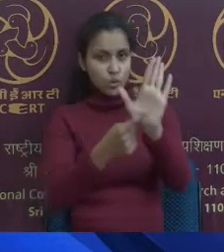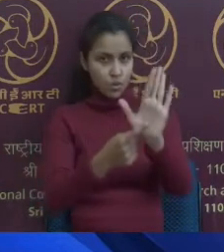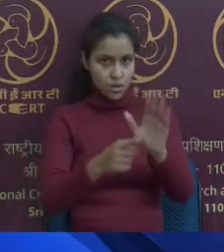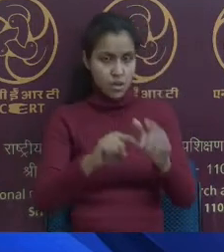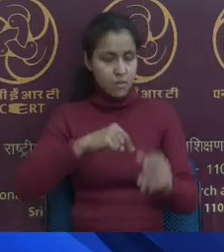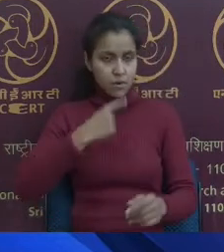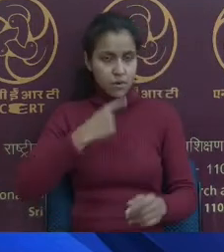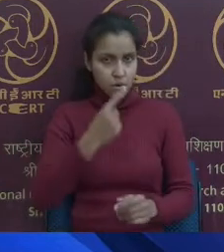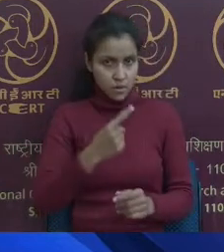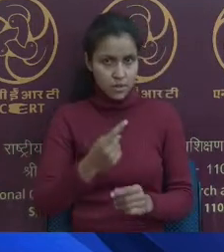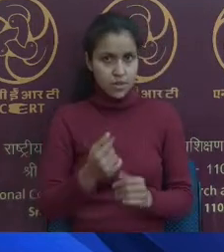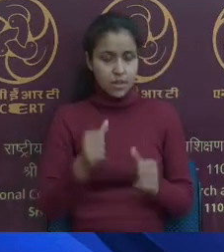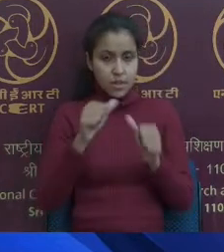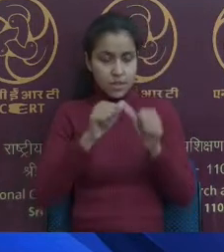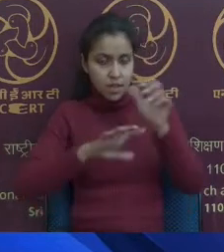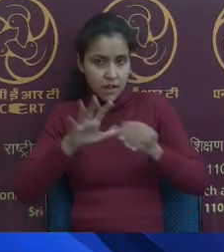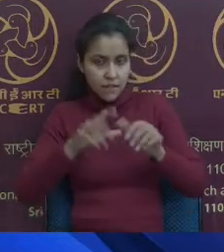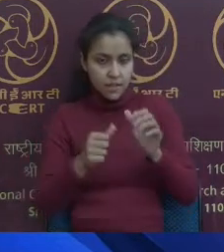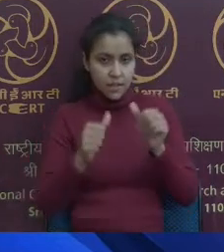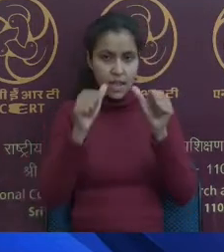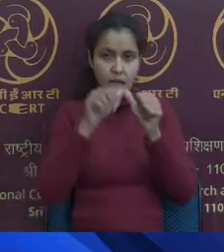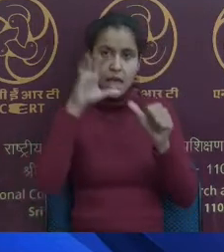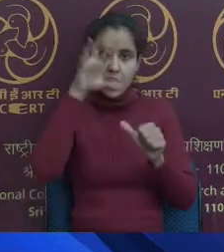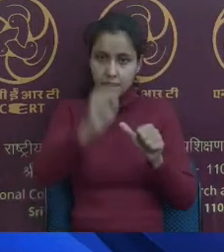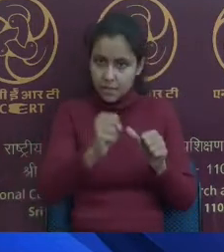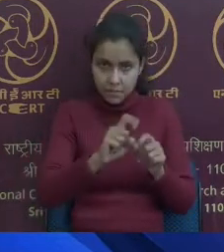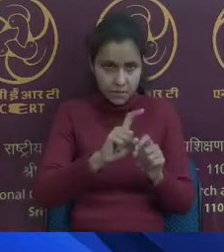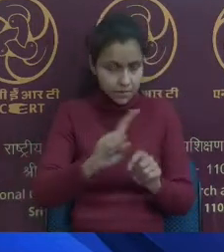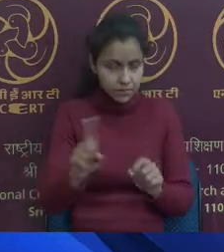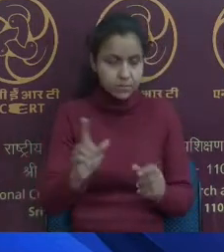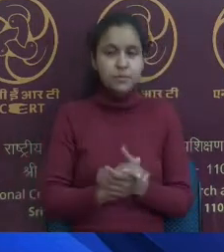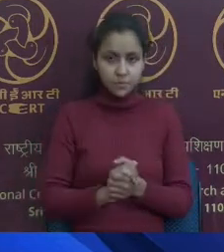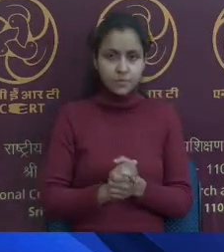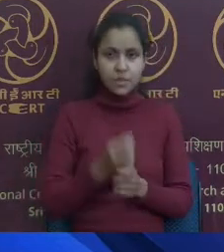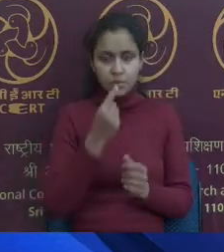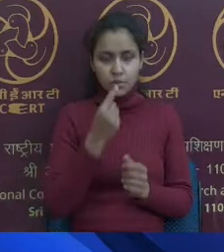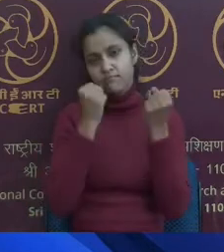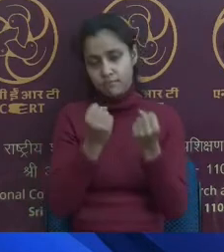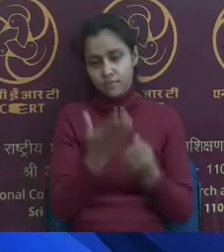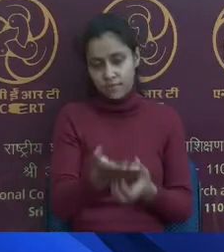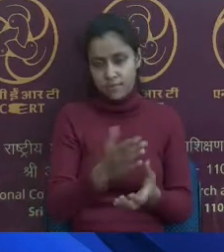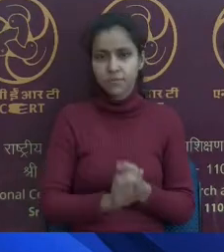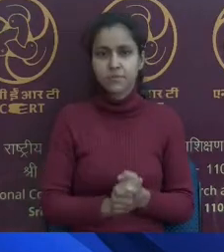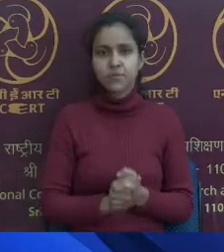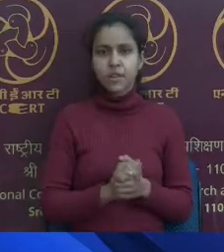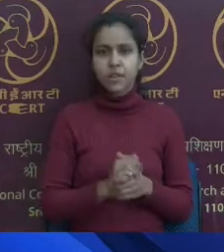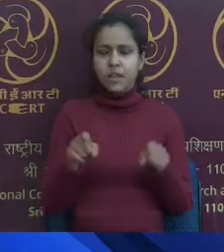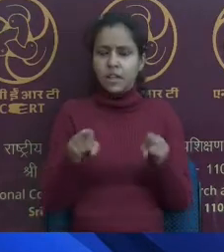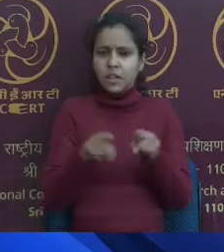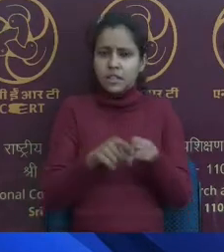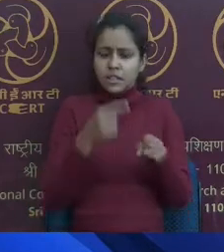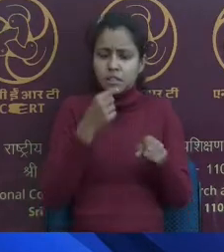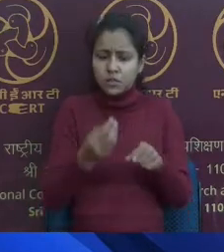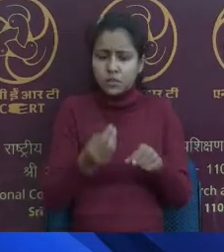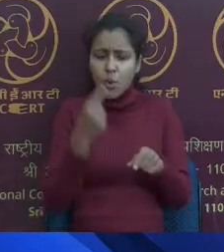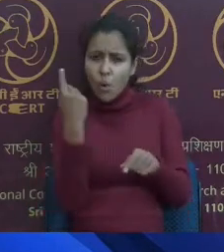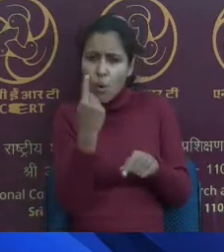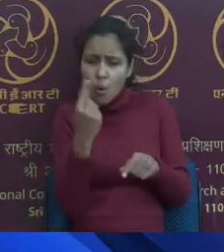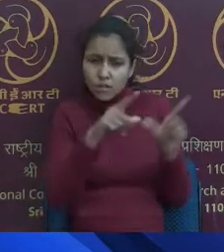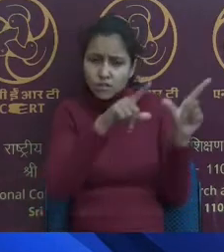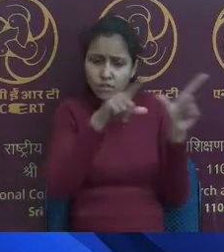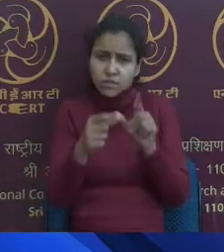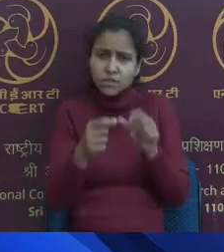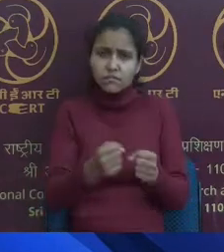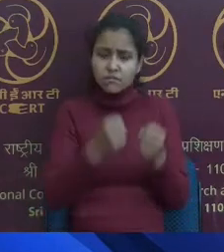assessment. It's more of identifying whether the child is having reading, writing difficulties, only if it is free and if it is affordable in their own